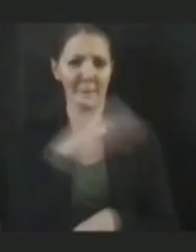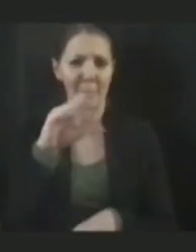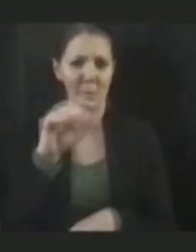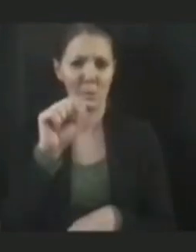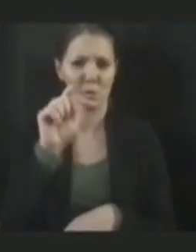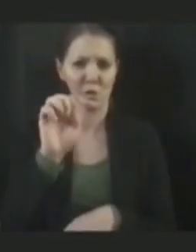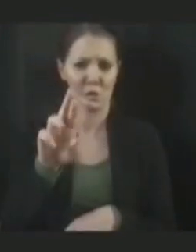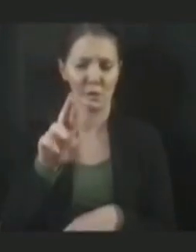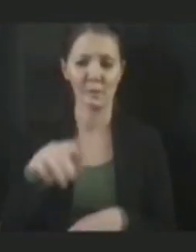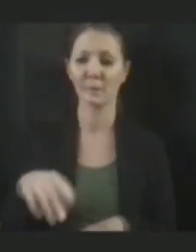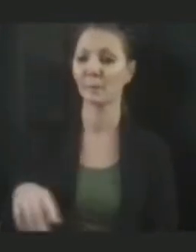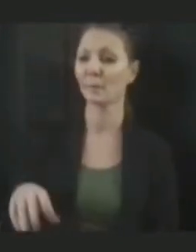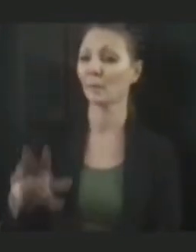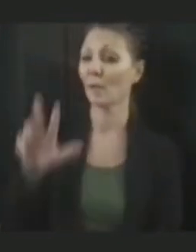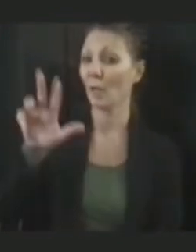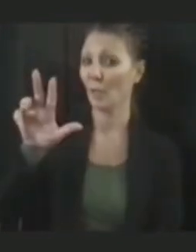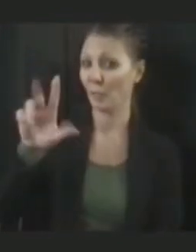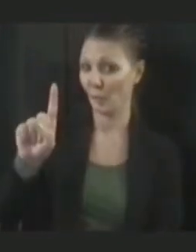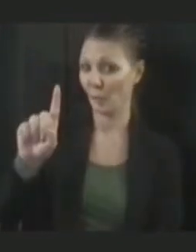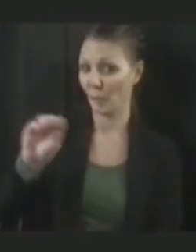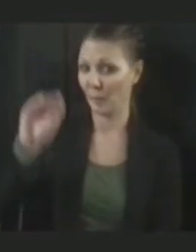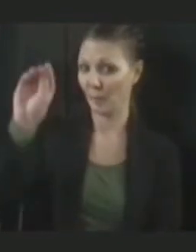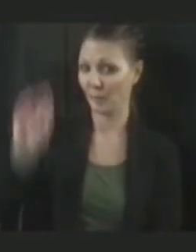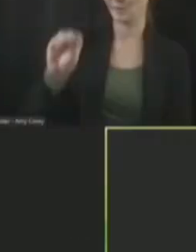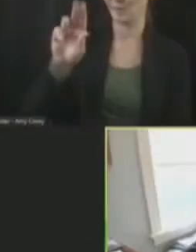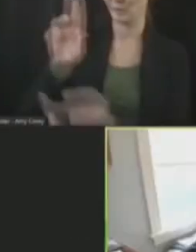31% in nursing homes.